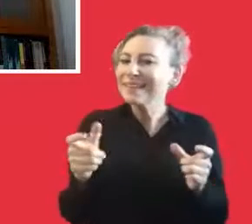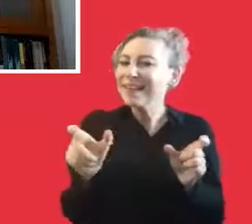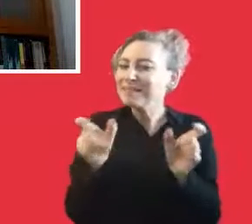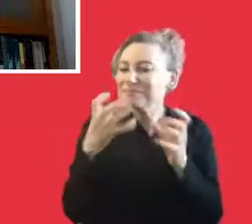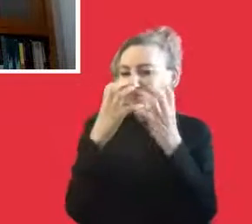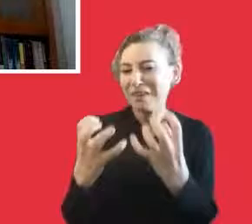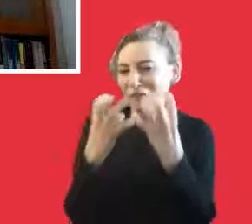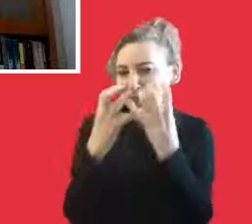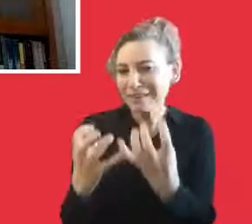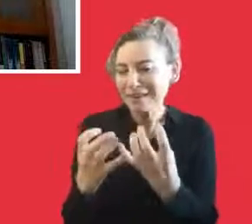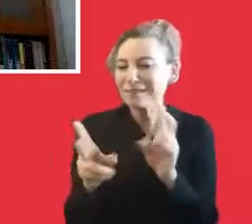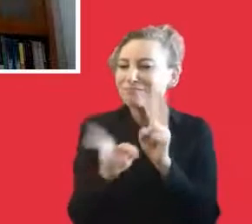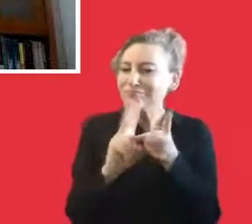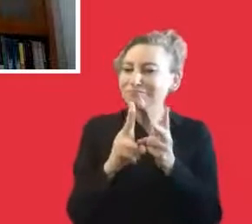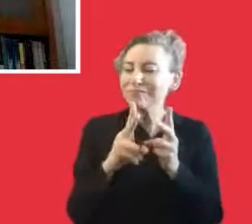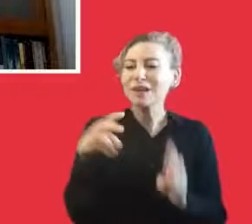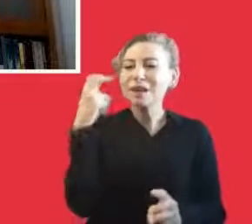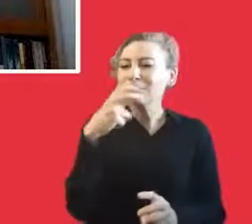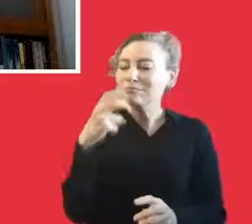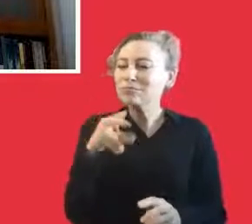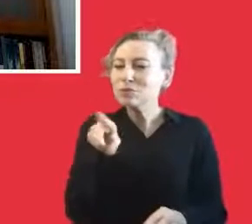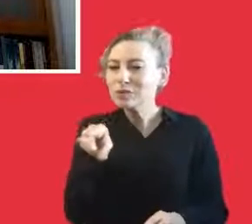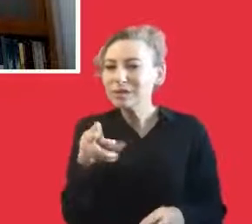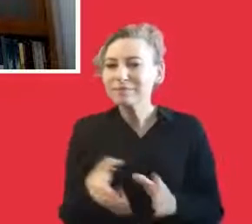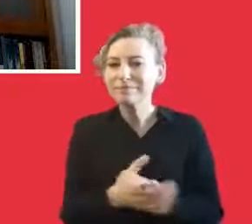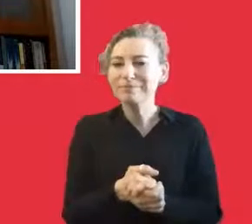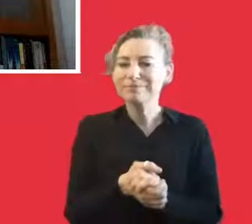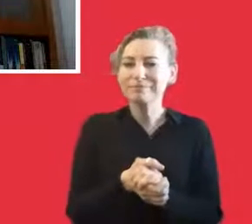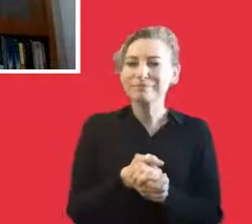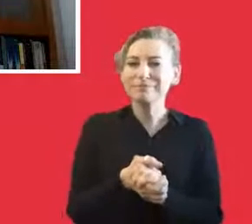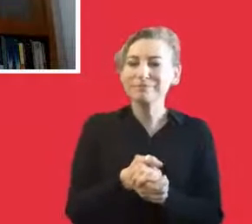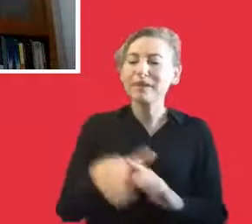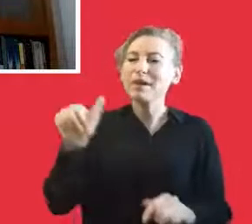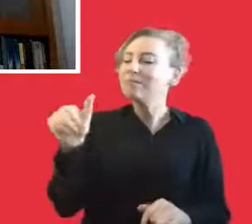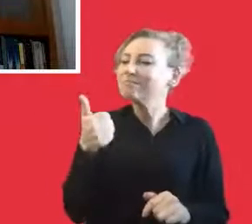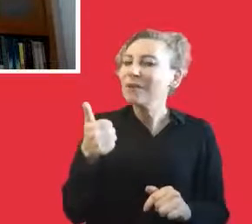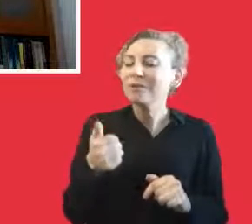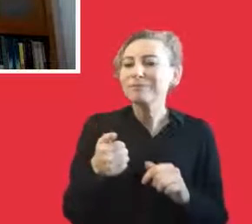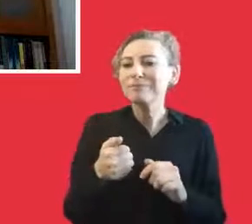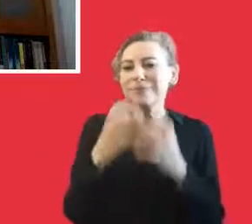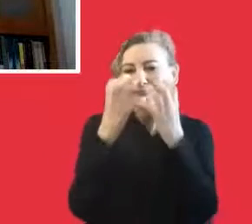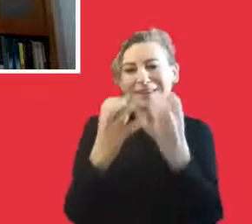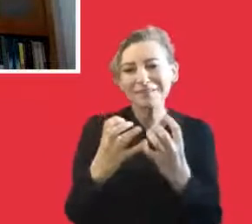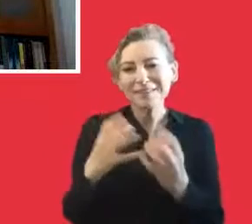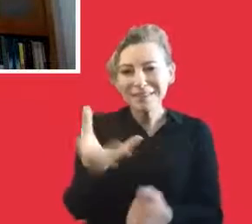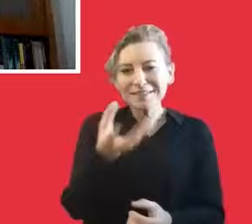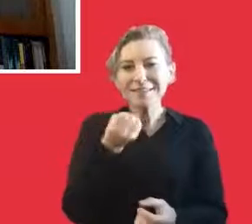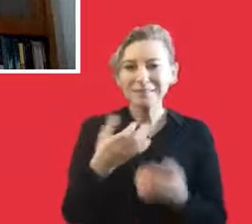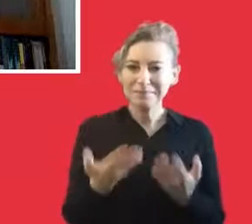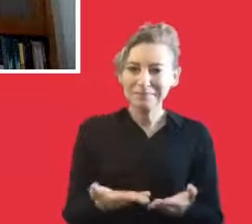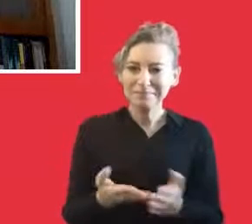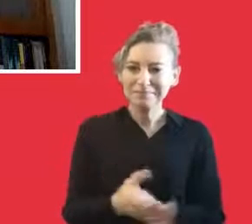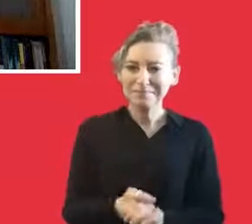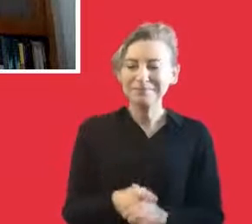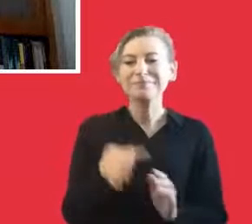we call the volunteers, especially about theater, from music? And so we can get your opinions related